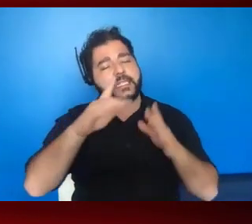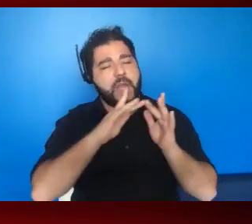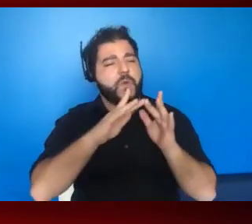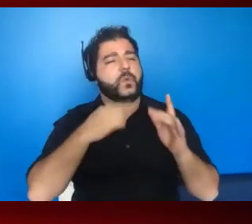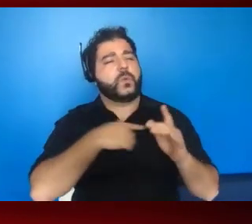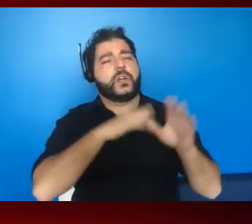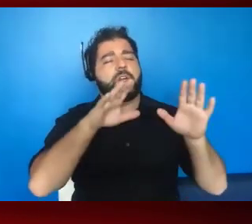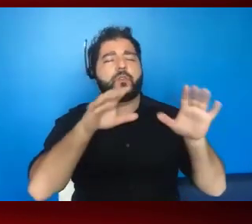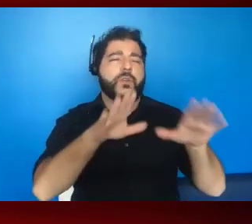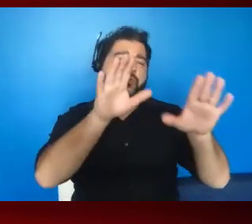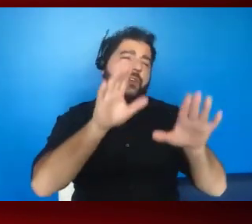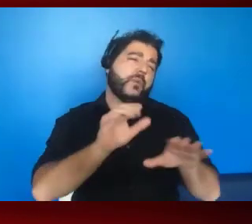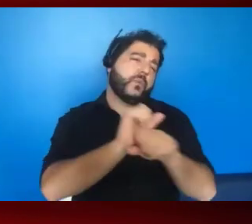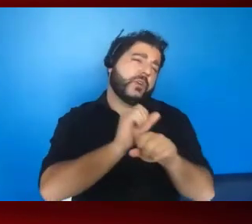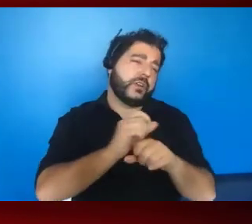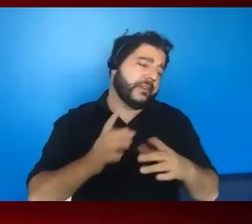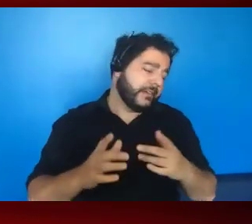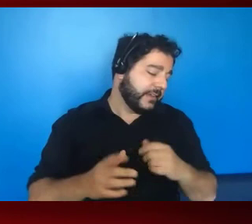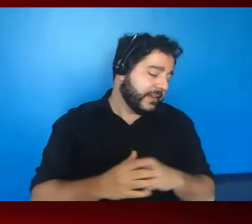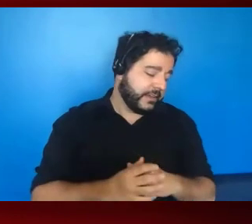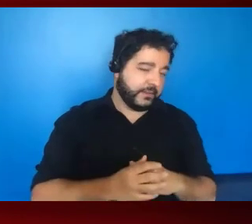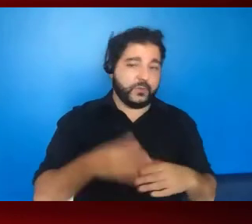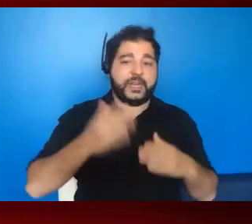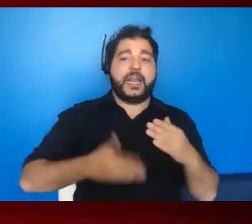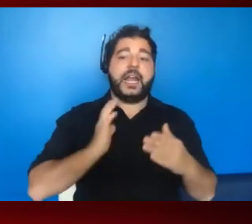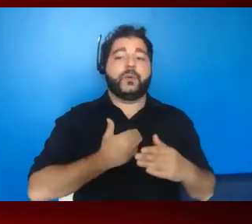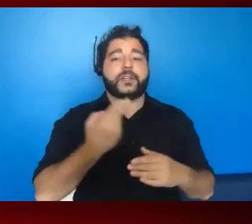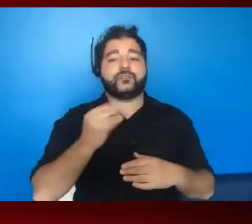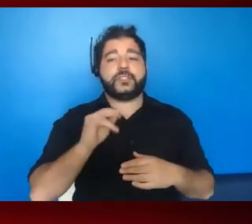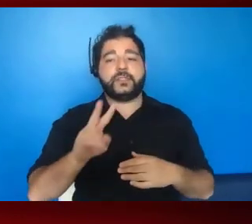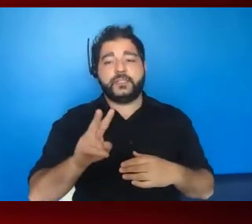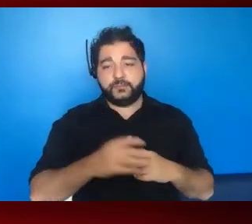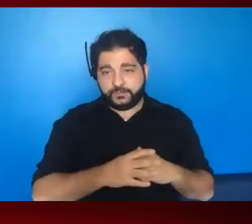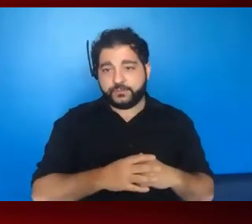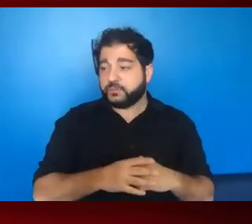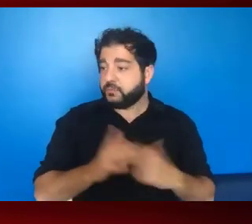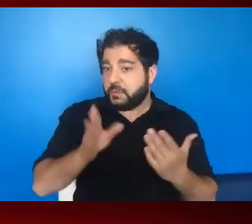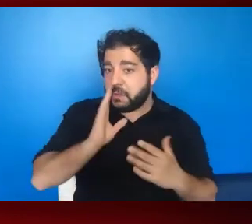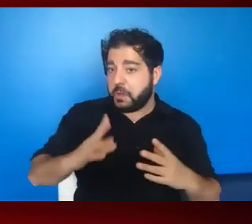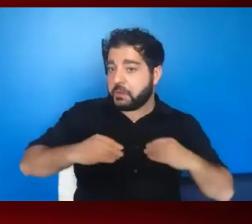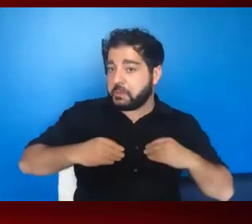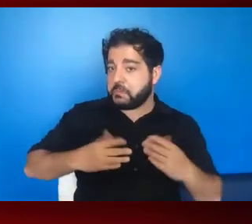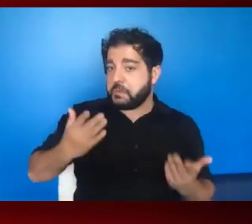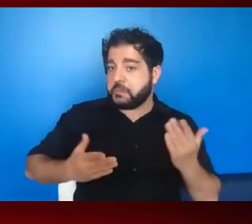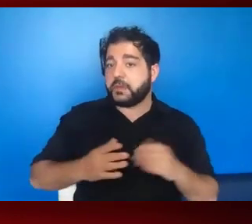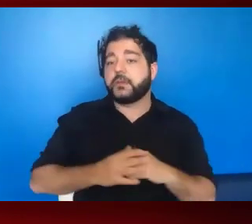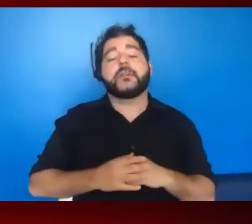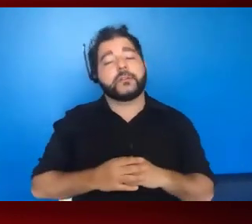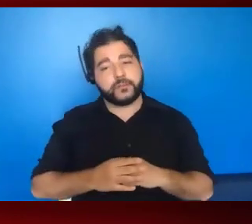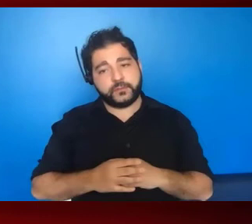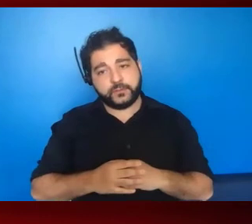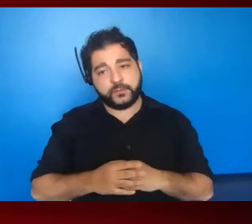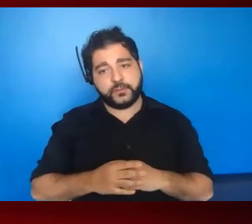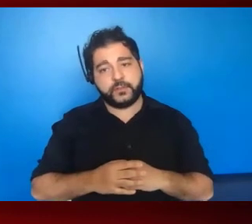great state of Indiana to end the HIV epidemic. And then, you know, they might just take you up on that offer, invite them to your, you know, state